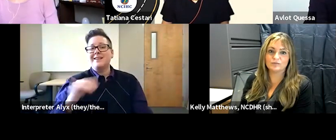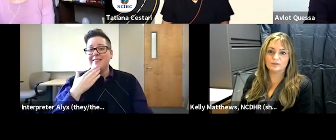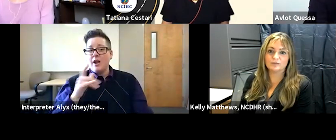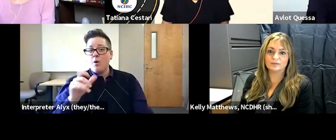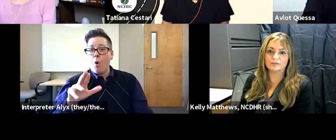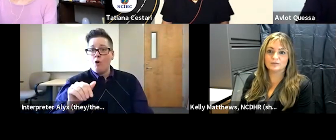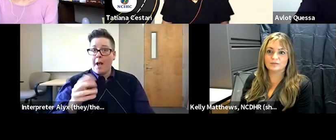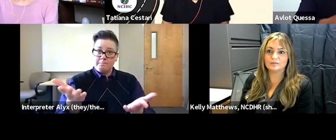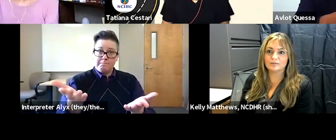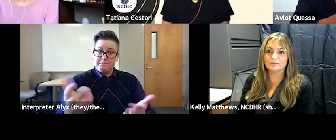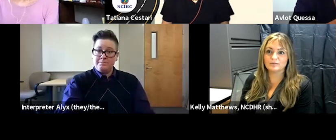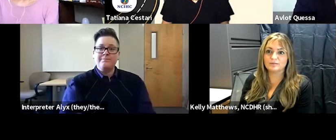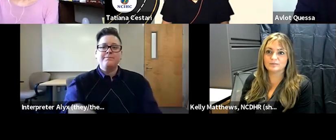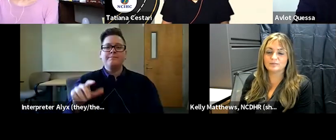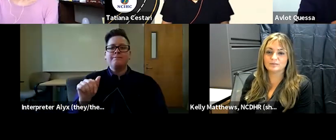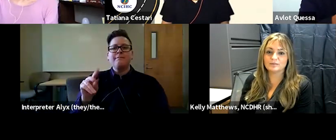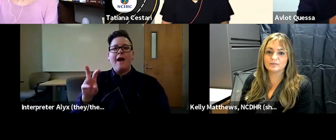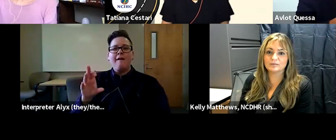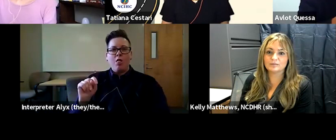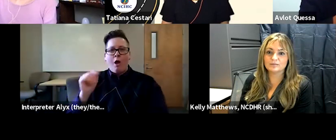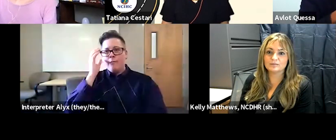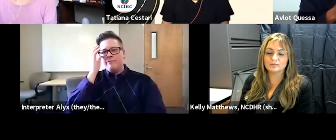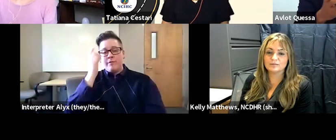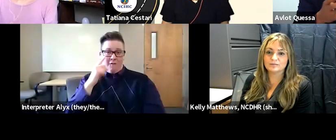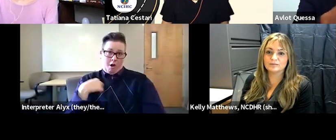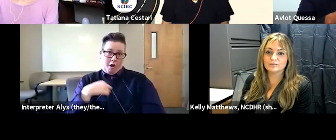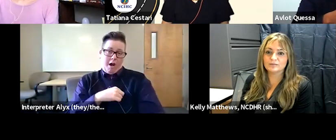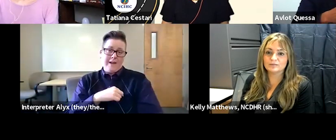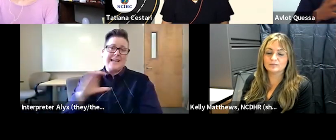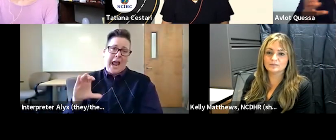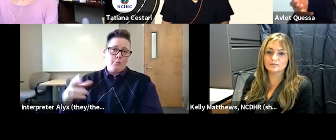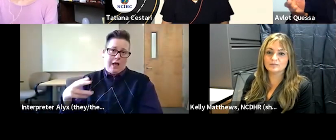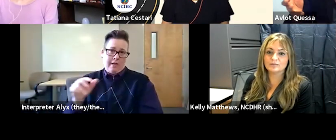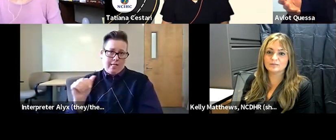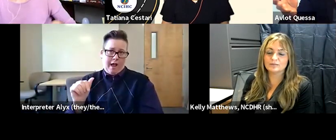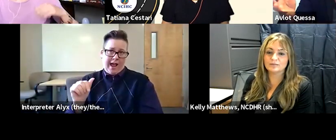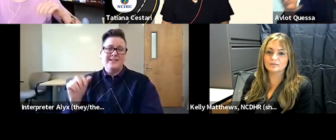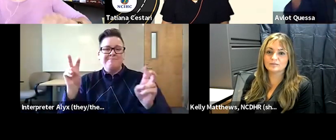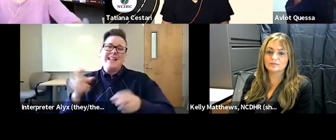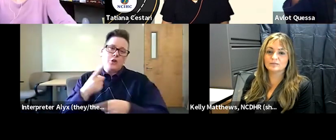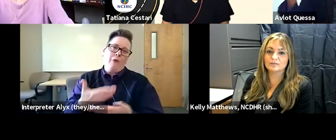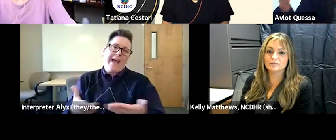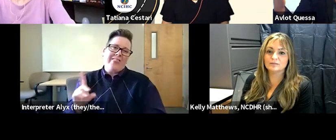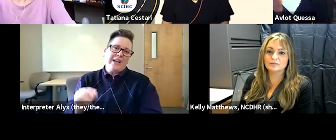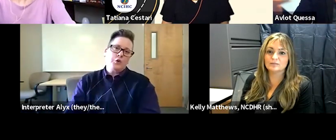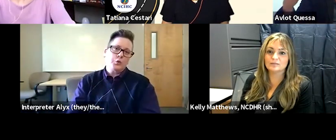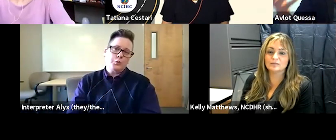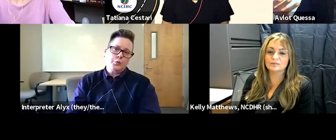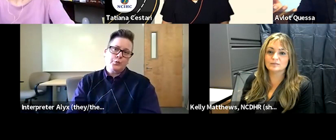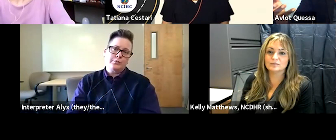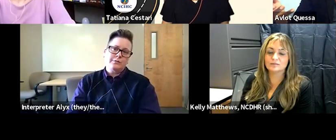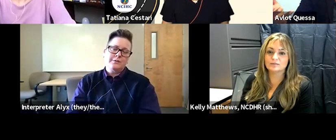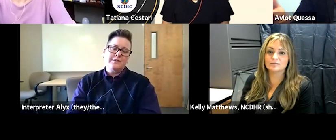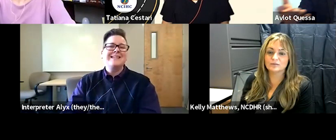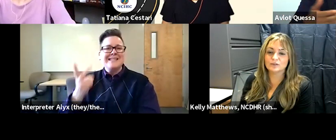so here in our case at the cambridge health alliance it's the right thing to do when we look at the makeup of